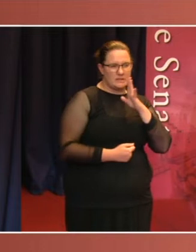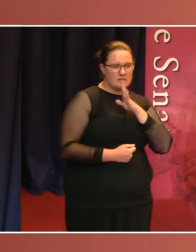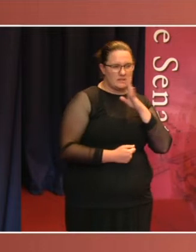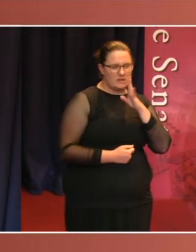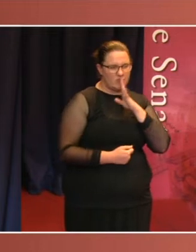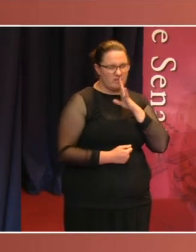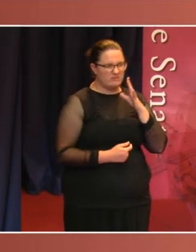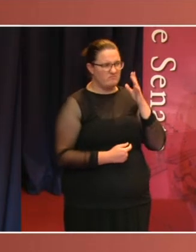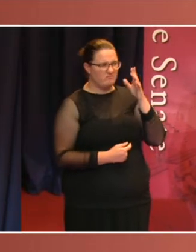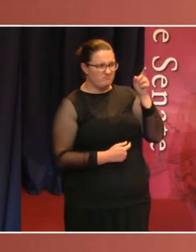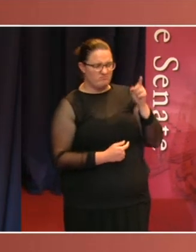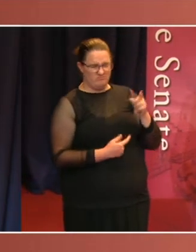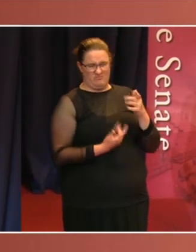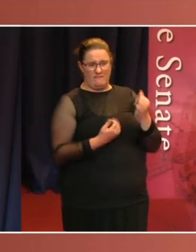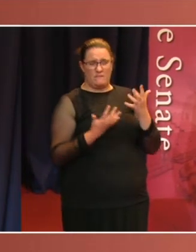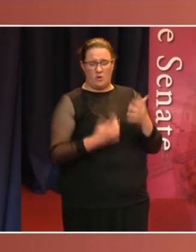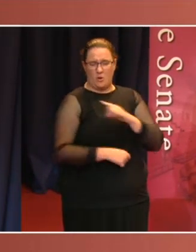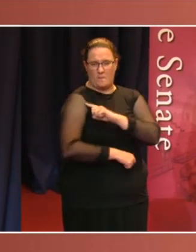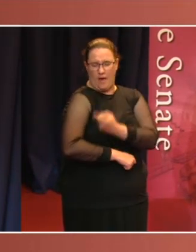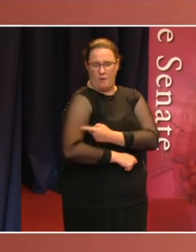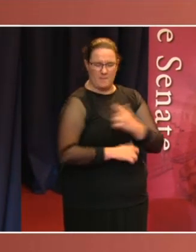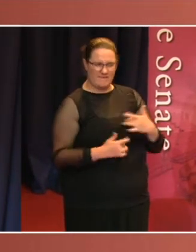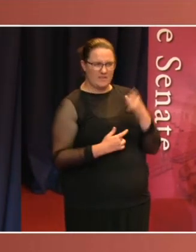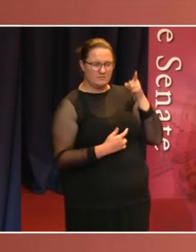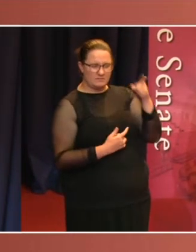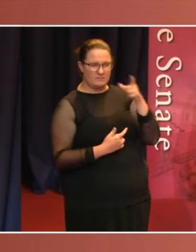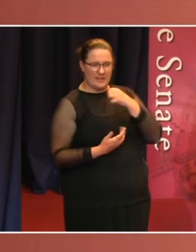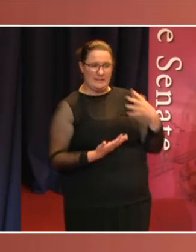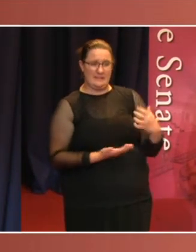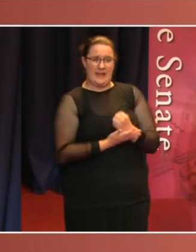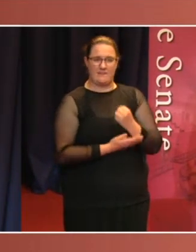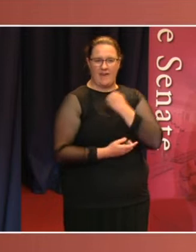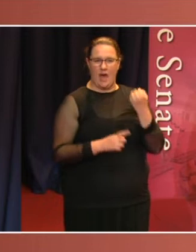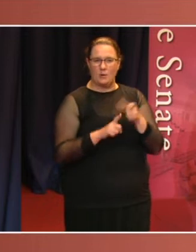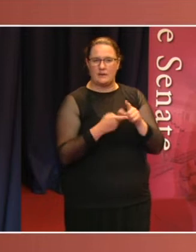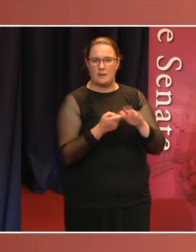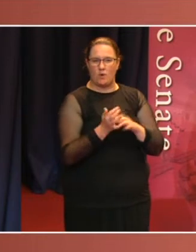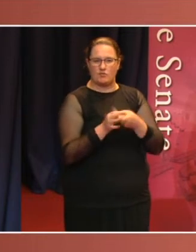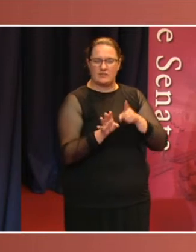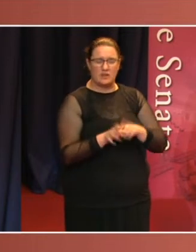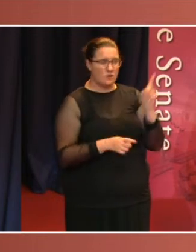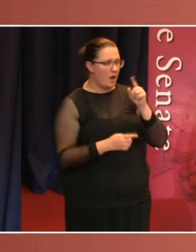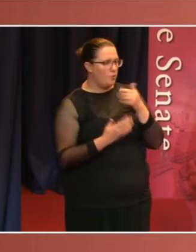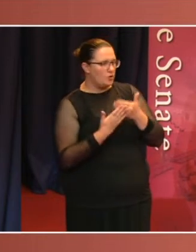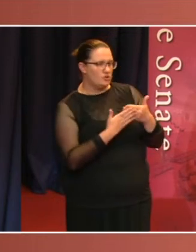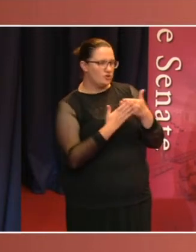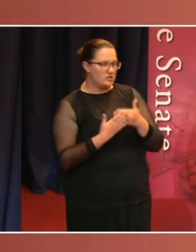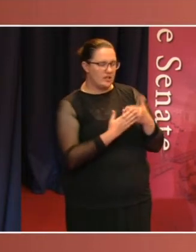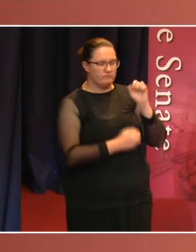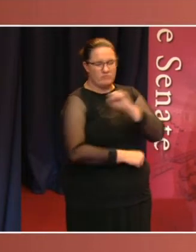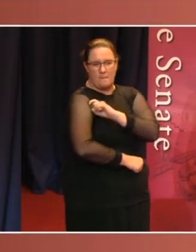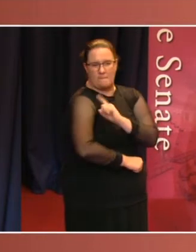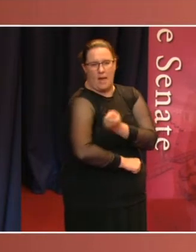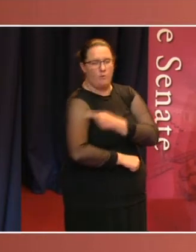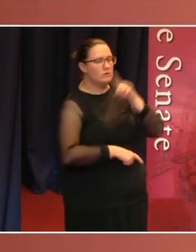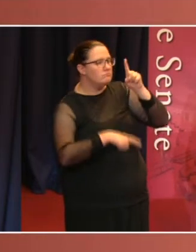for a saviour of our democracy. Today, we will examine the power, proportionality, diversity and